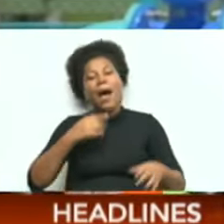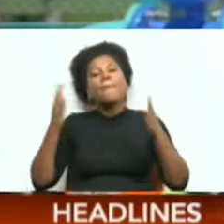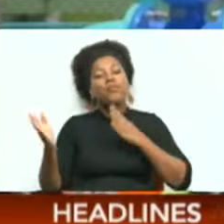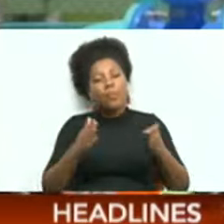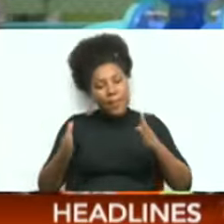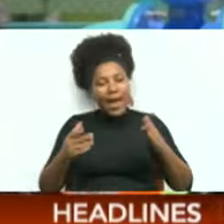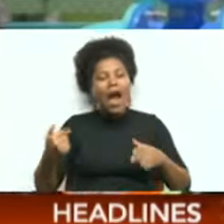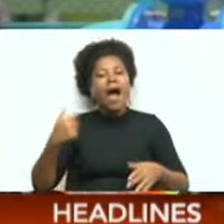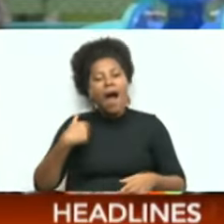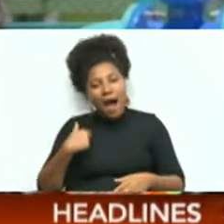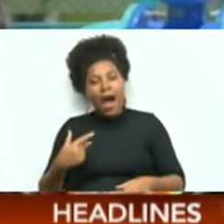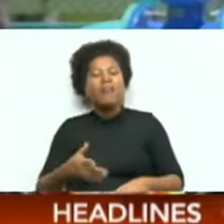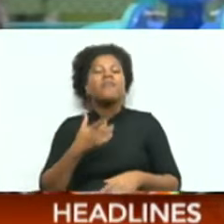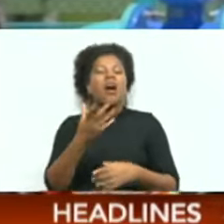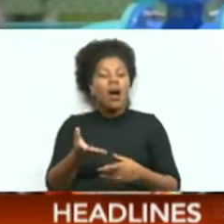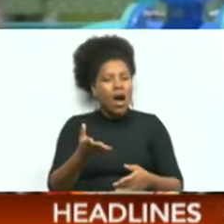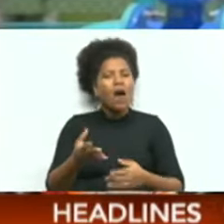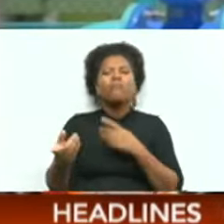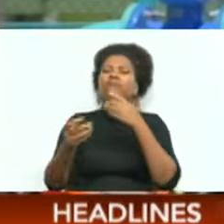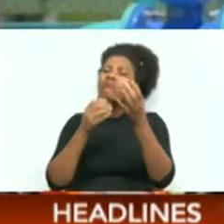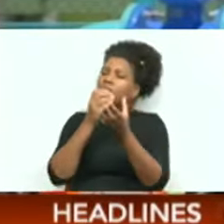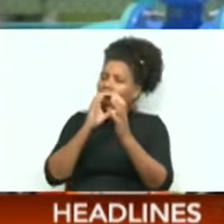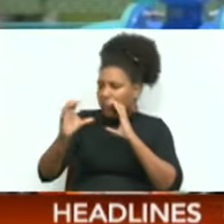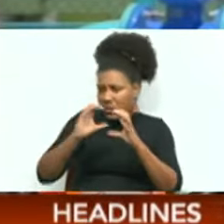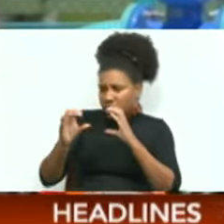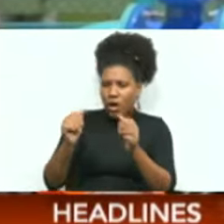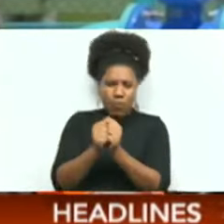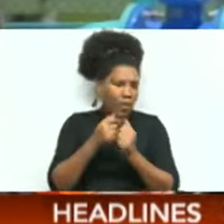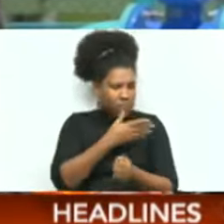have a sincere and a genuine conversation with them.